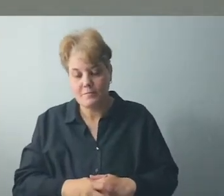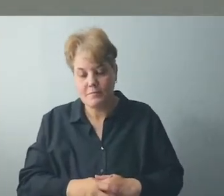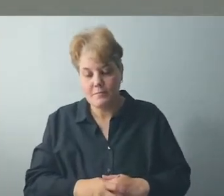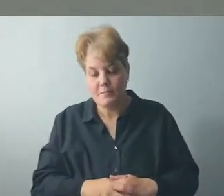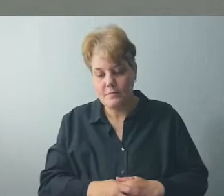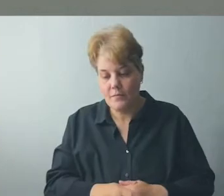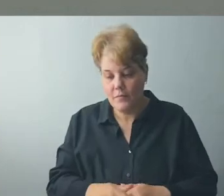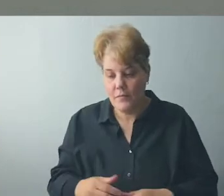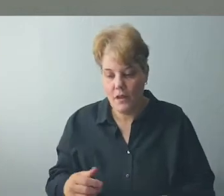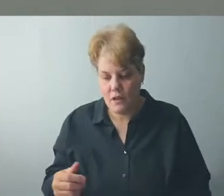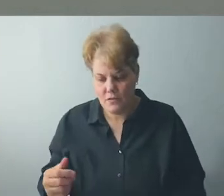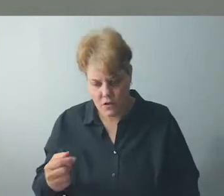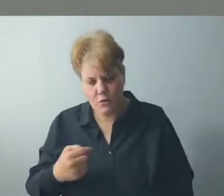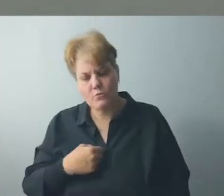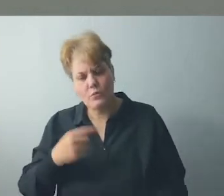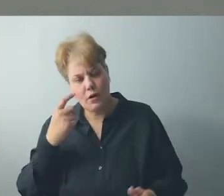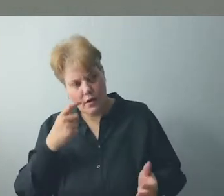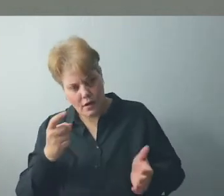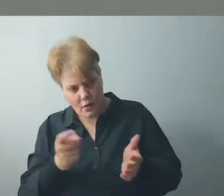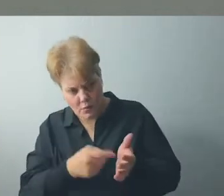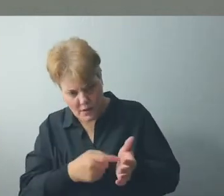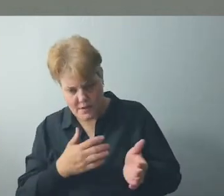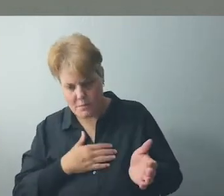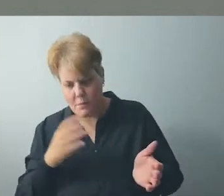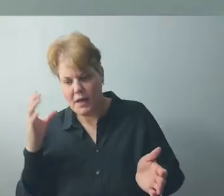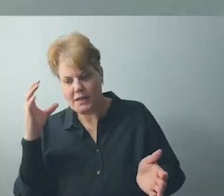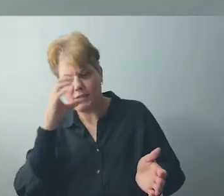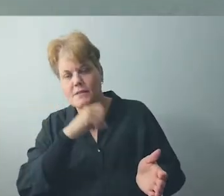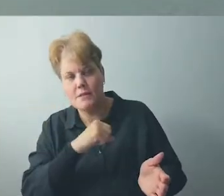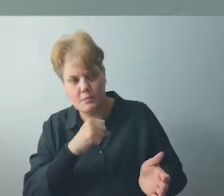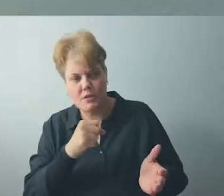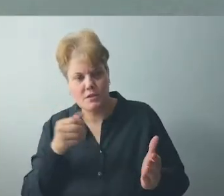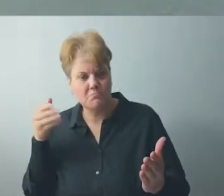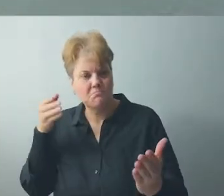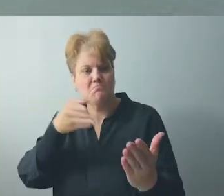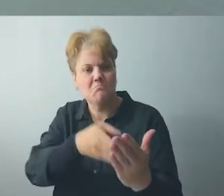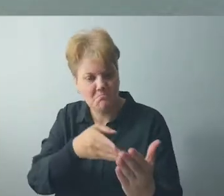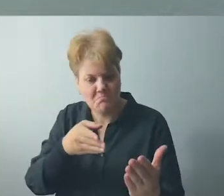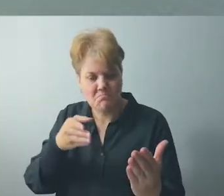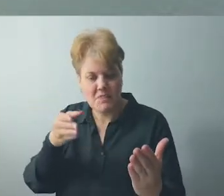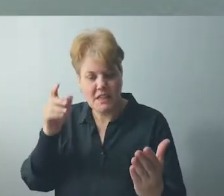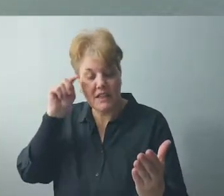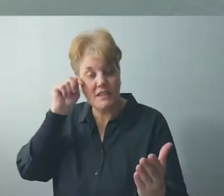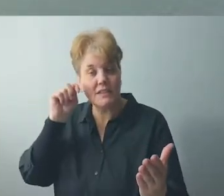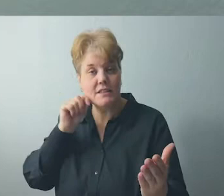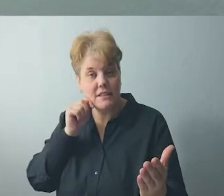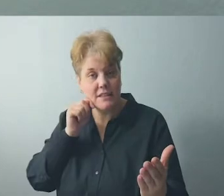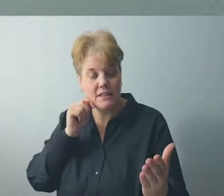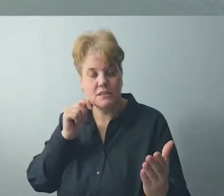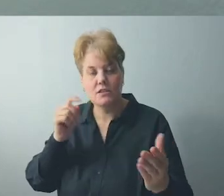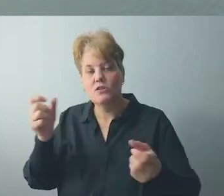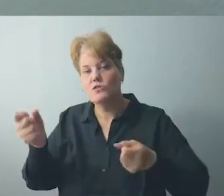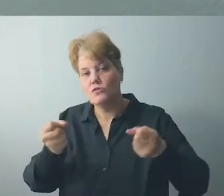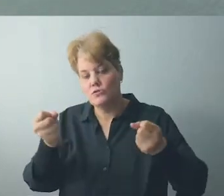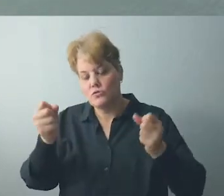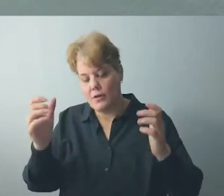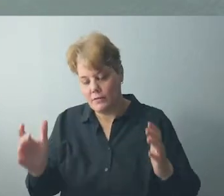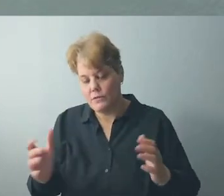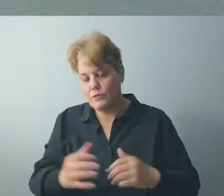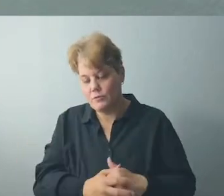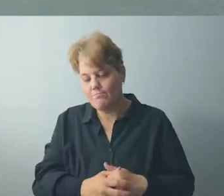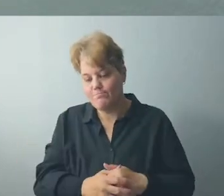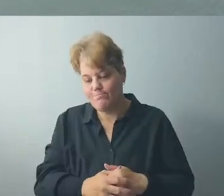or prejudice towards young drivers is that I need to recognize that I have developed an opinion towards them. It also